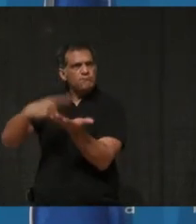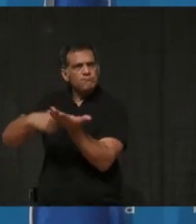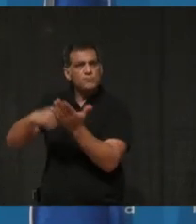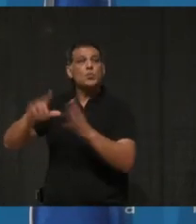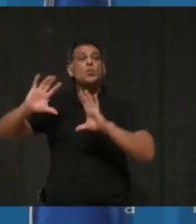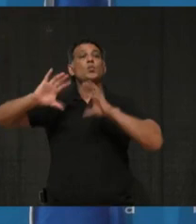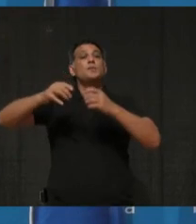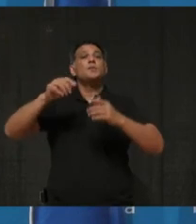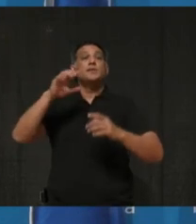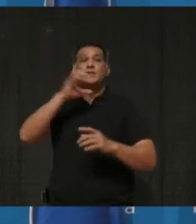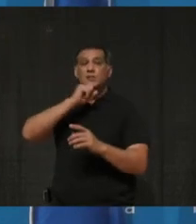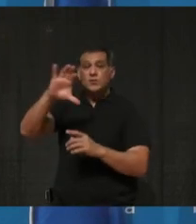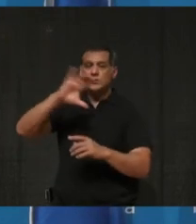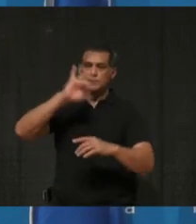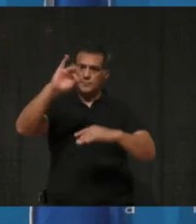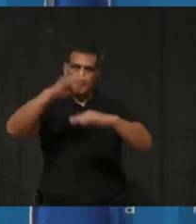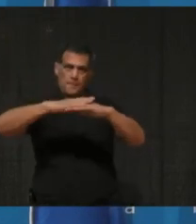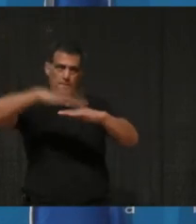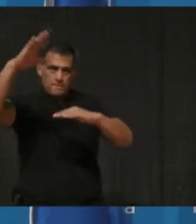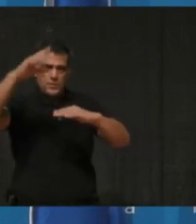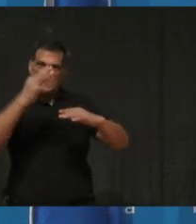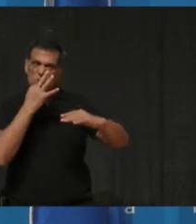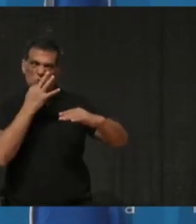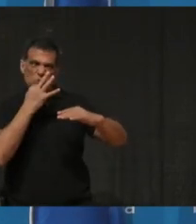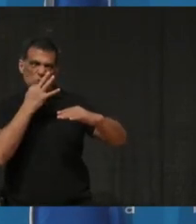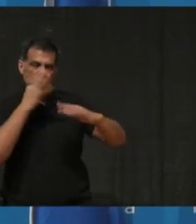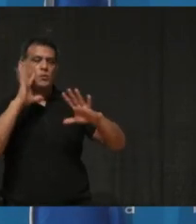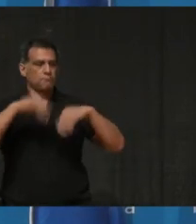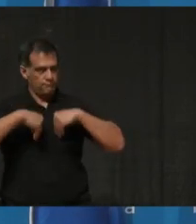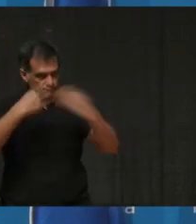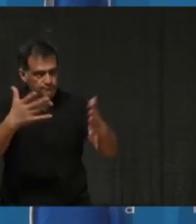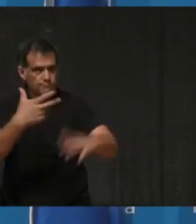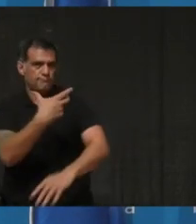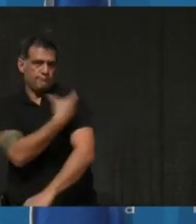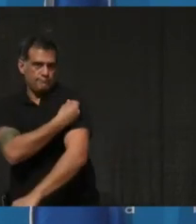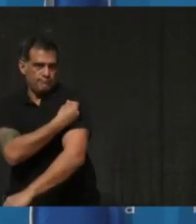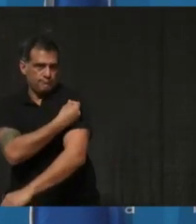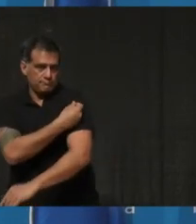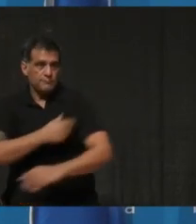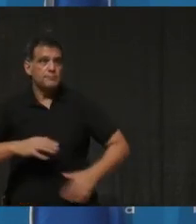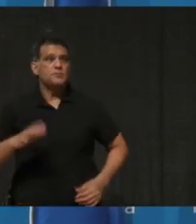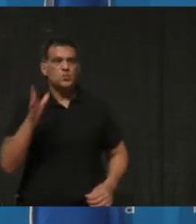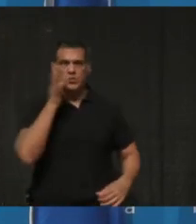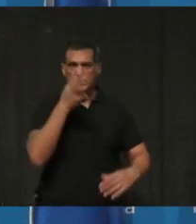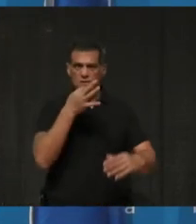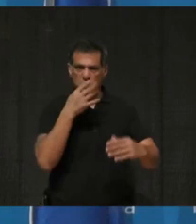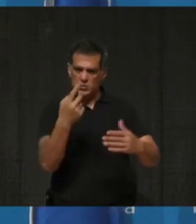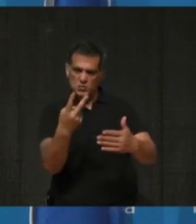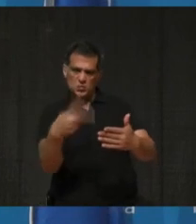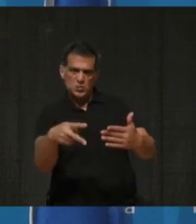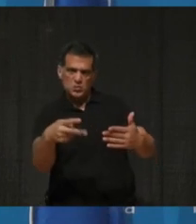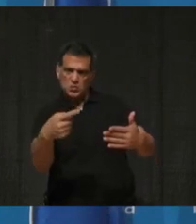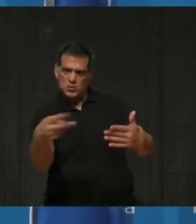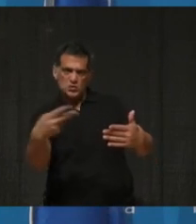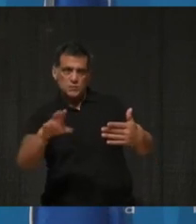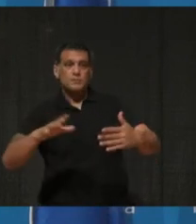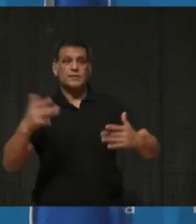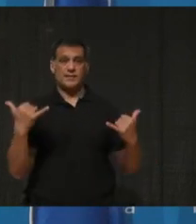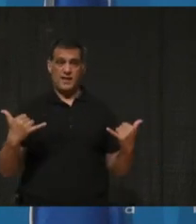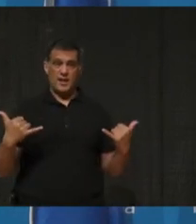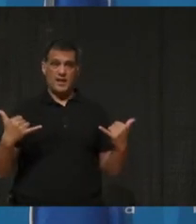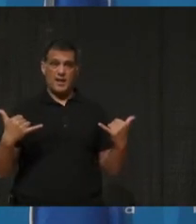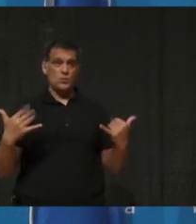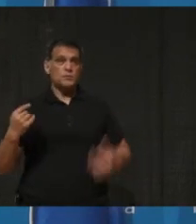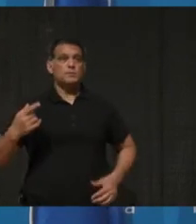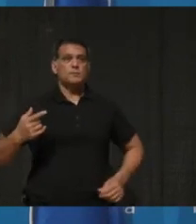and I hope that they will begin receiving their vaccines in the next coming weeks. I also learned today that Ontario's online booking